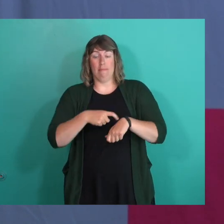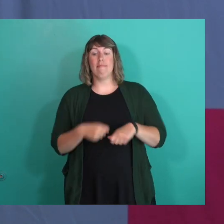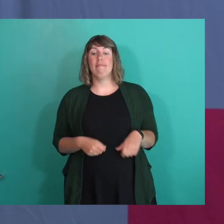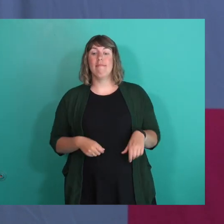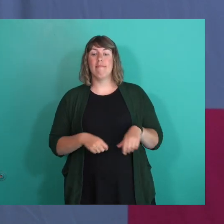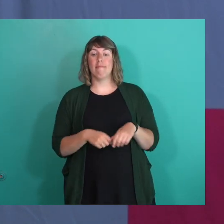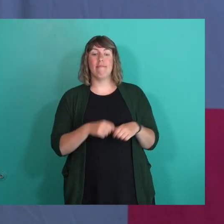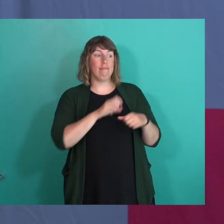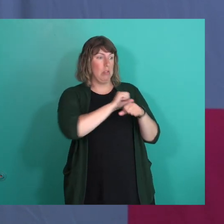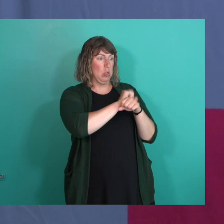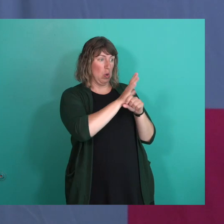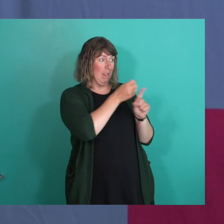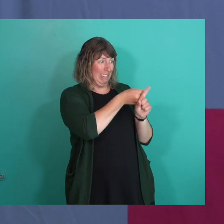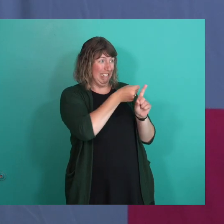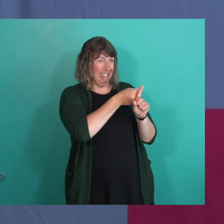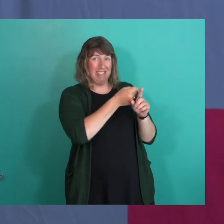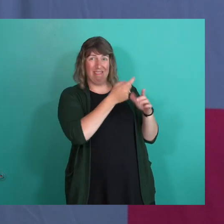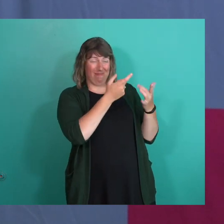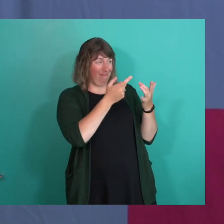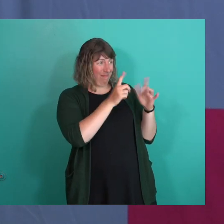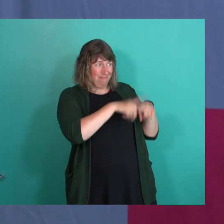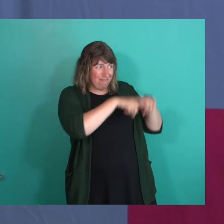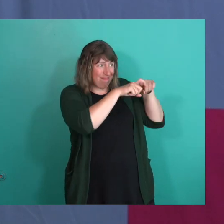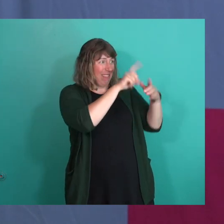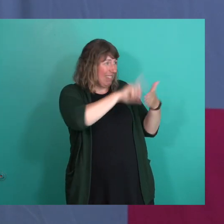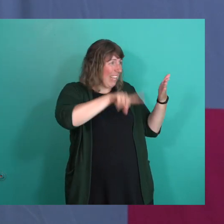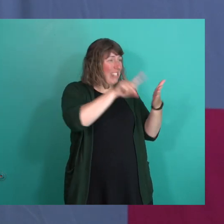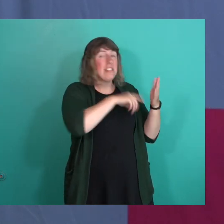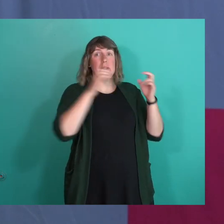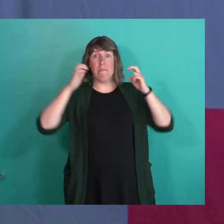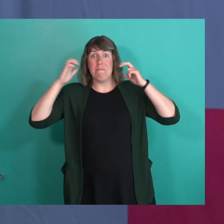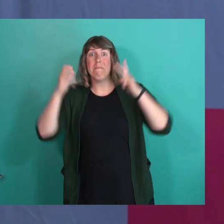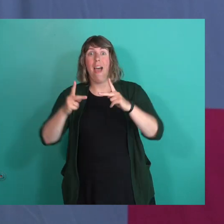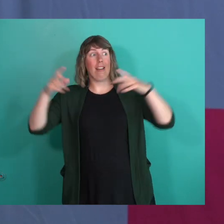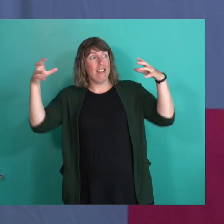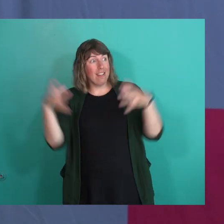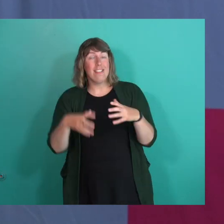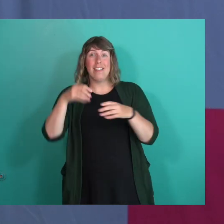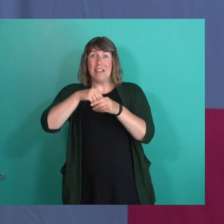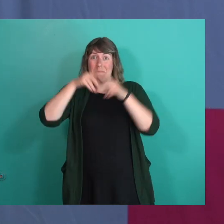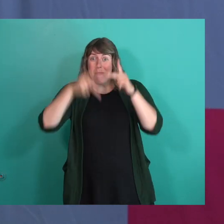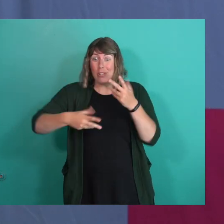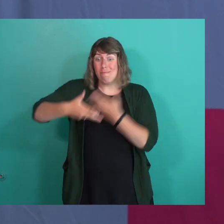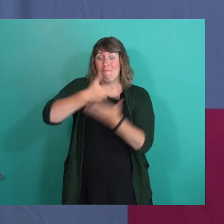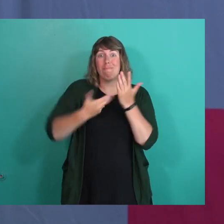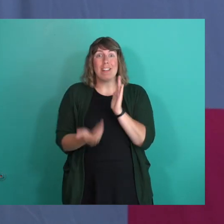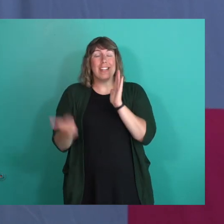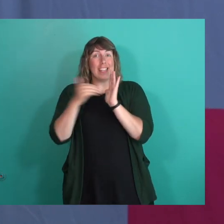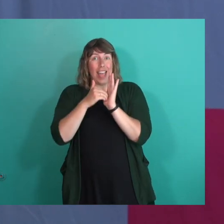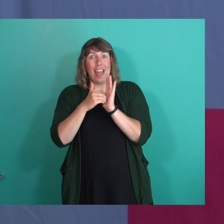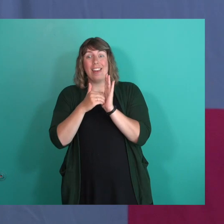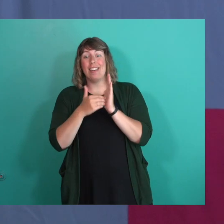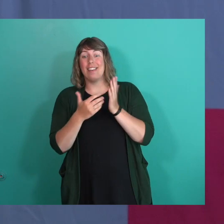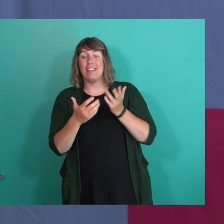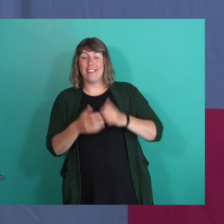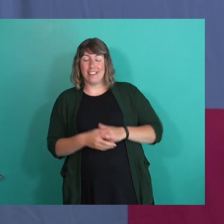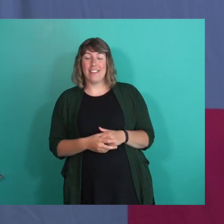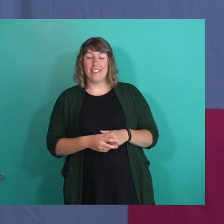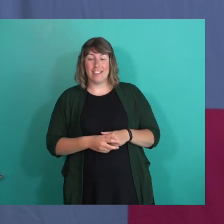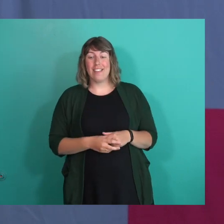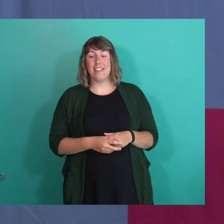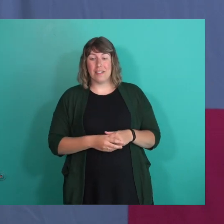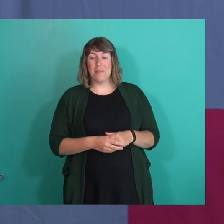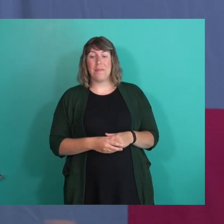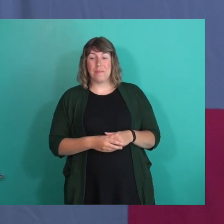coming back after a couple of pandemic years to, you know, celebrate in person and, you know, we're at our kind of, you know,